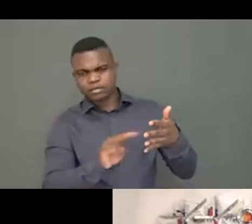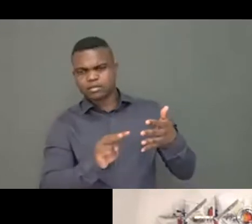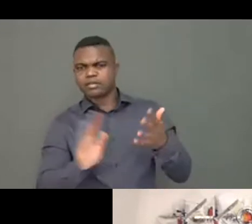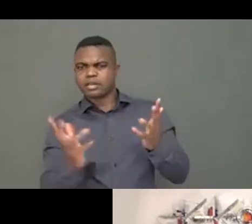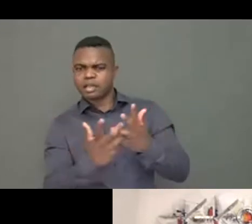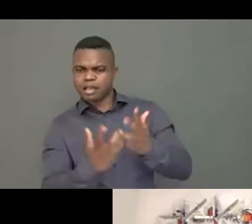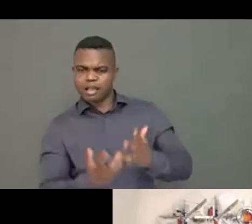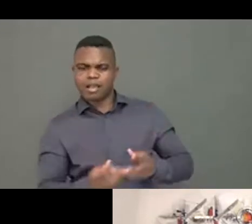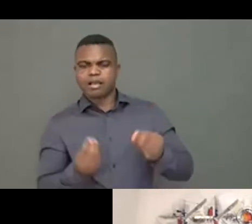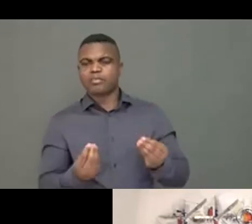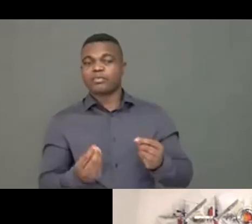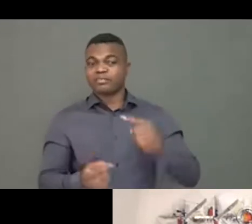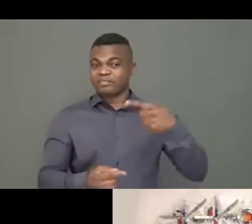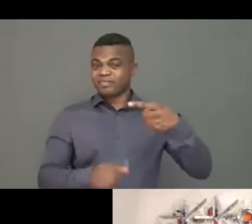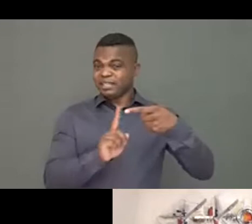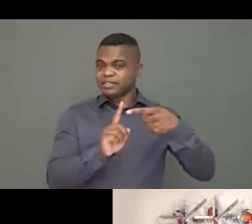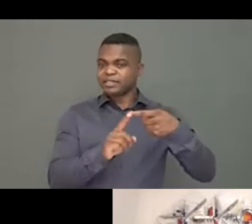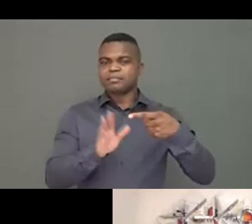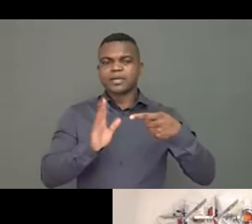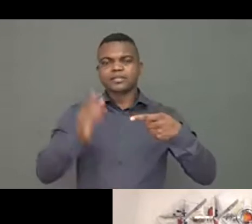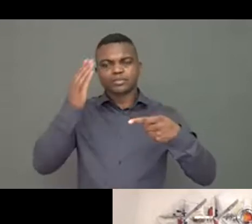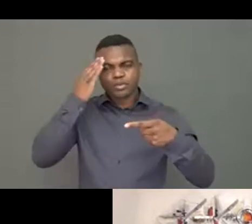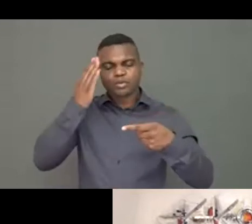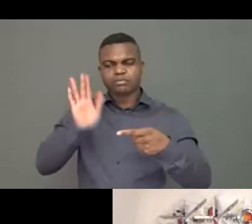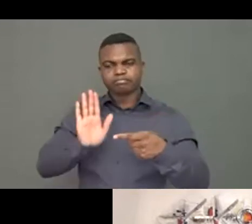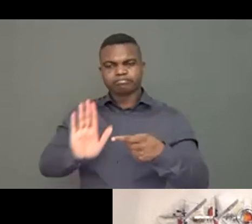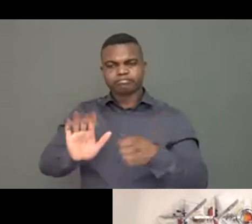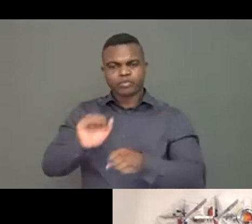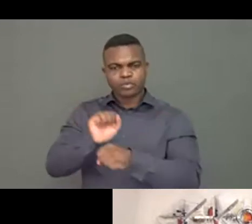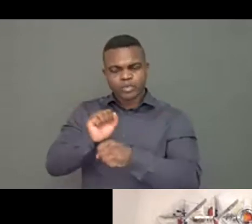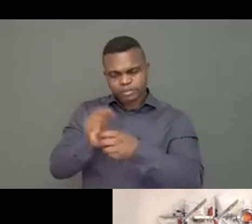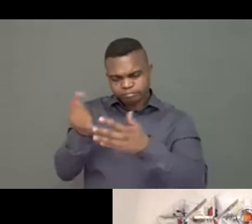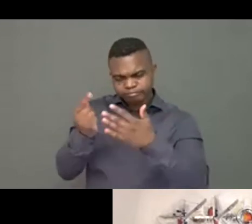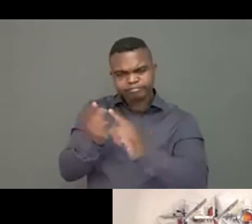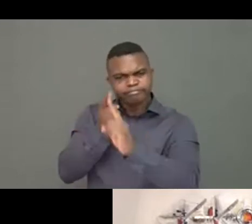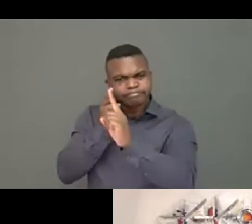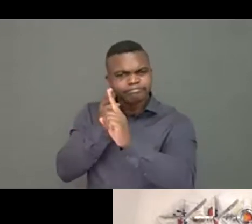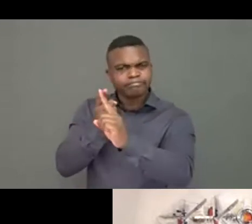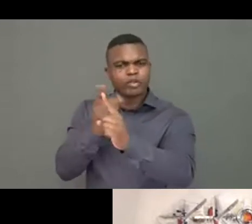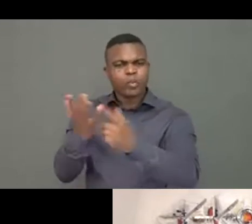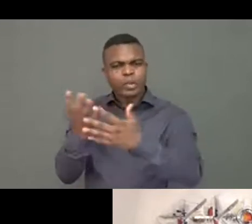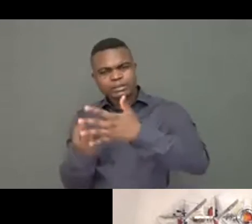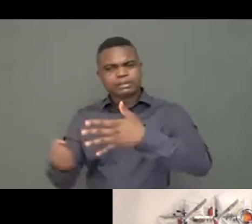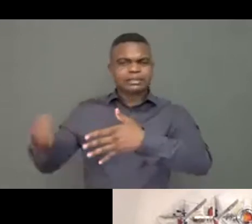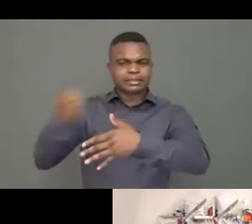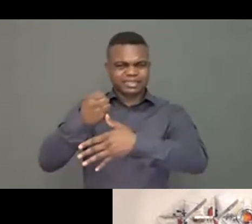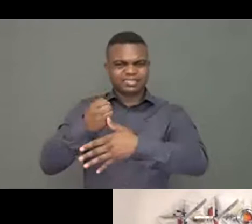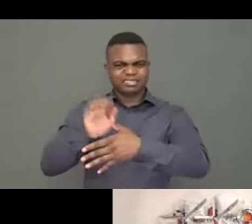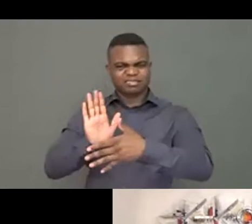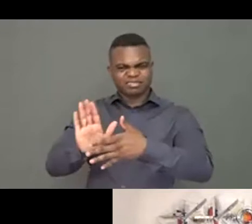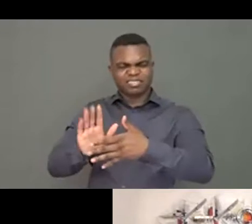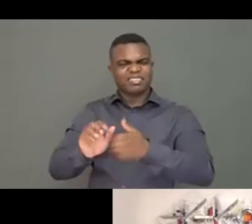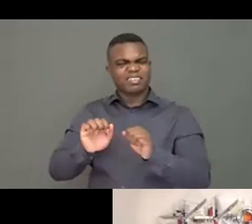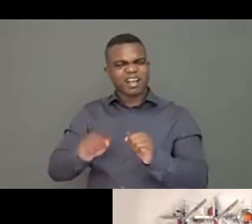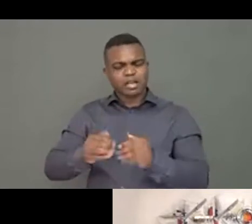throughout the process, depending on the size of the organization. We know small organization, they spend less